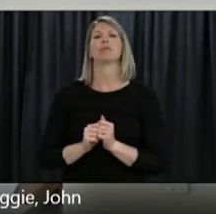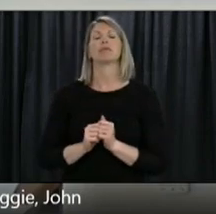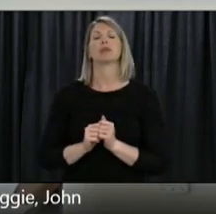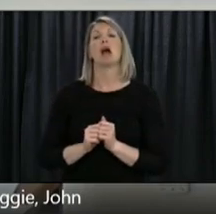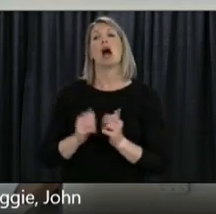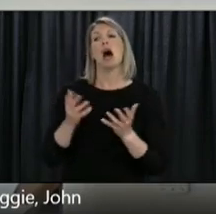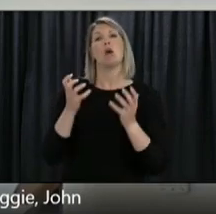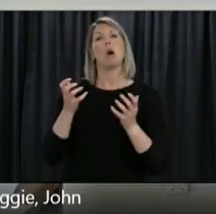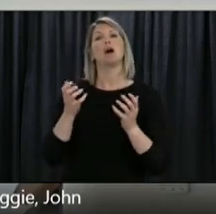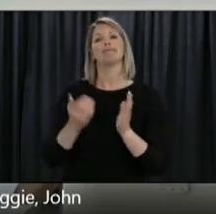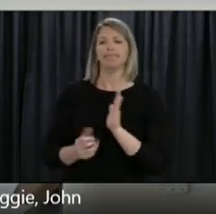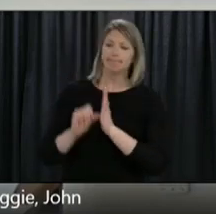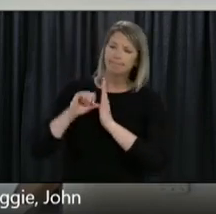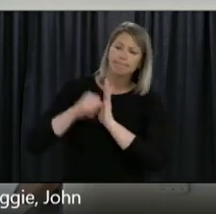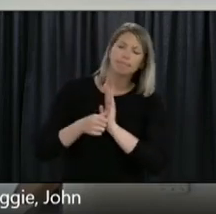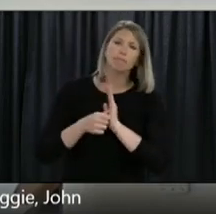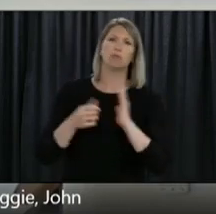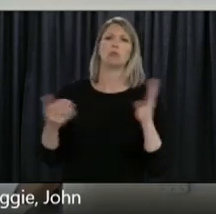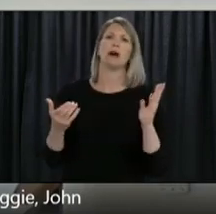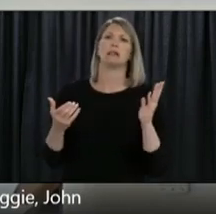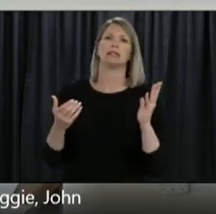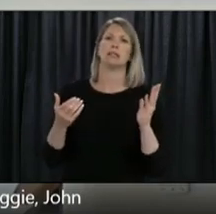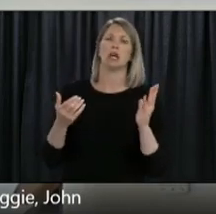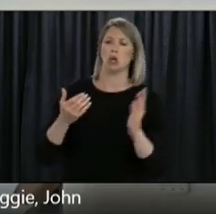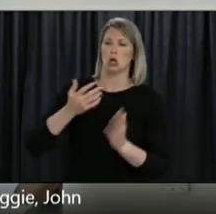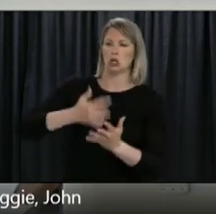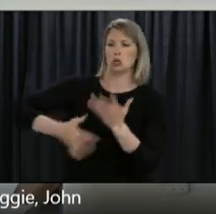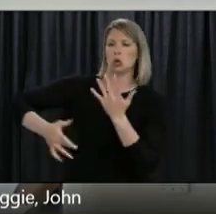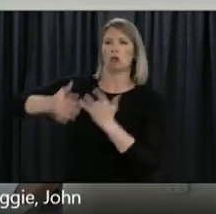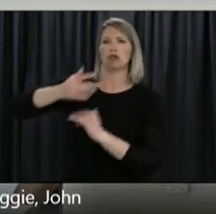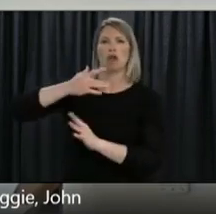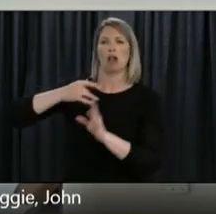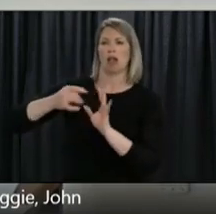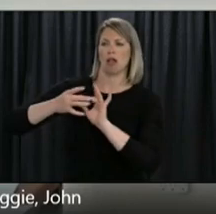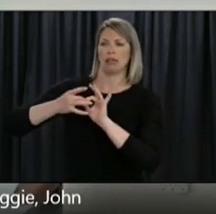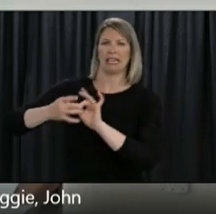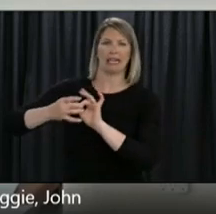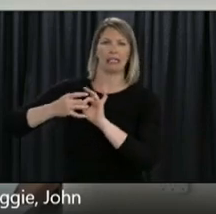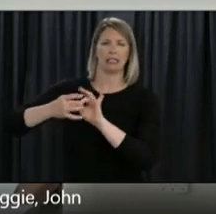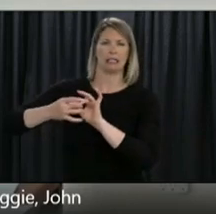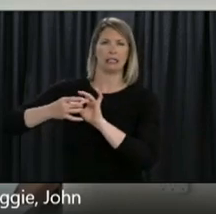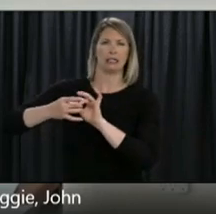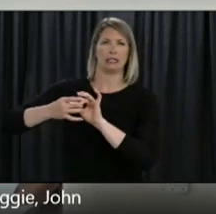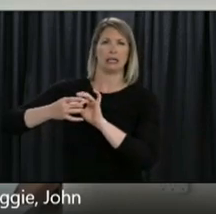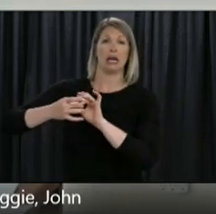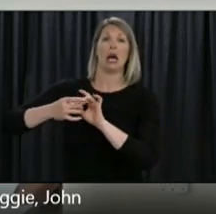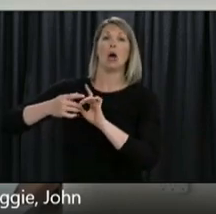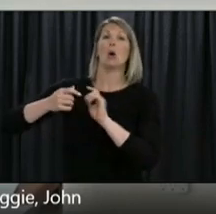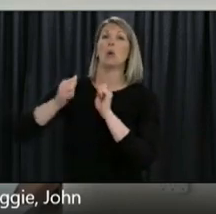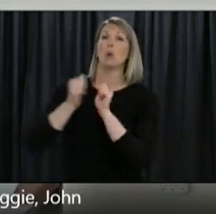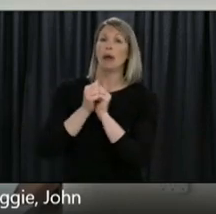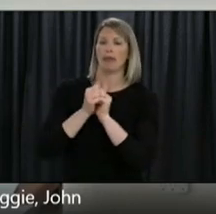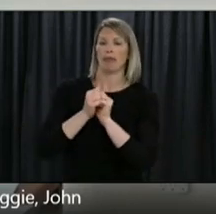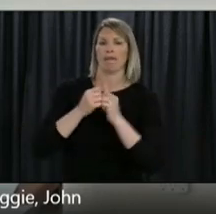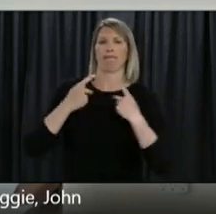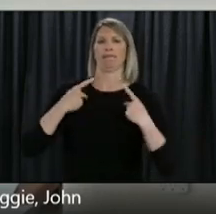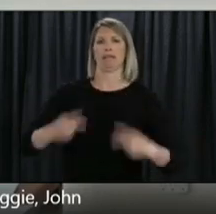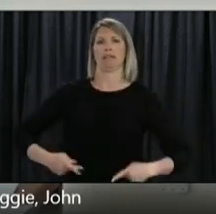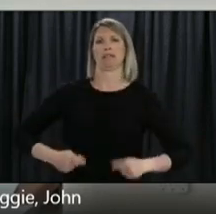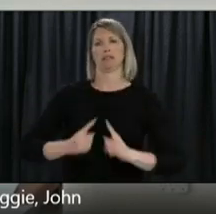social connectivity we've stressed but physical distancing is the key here.